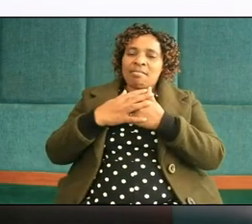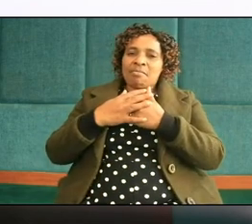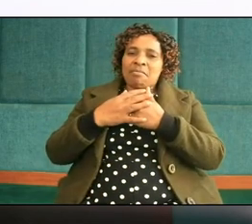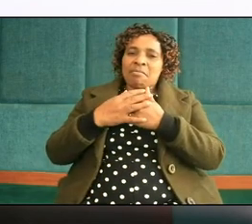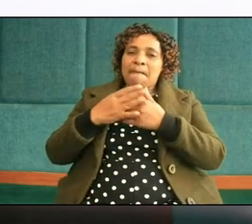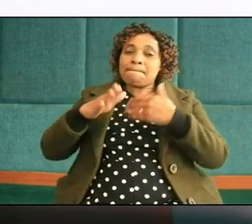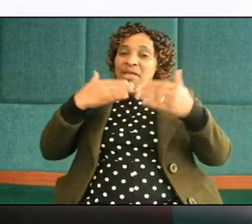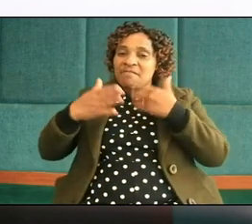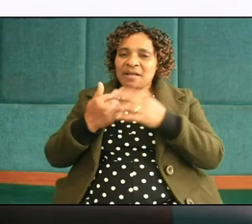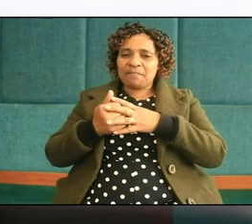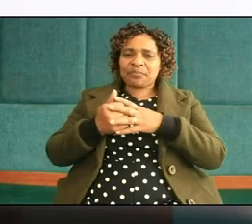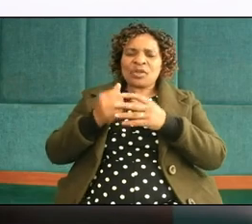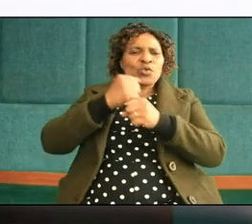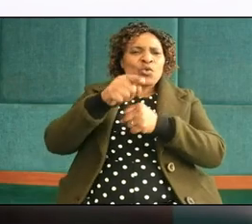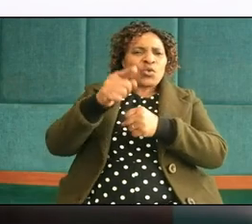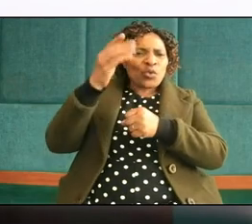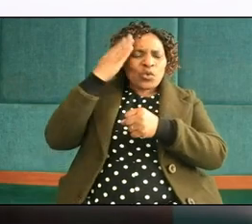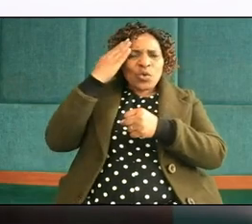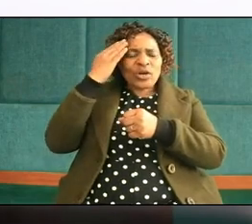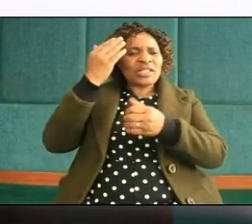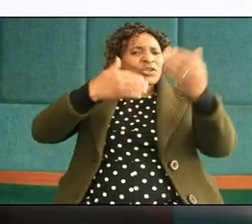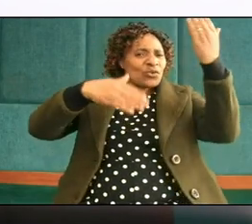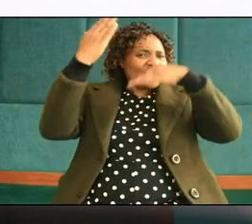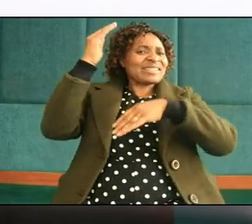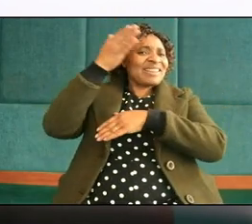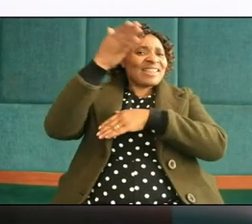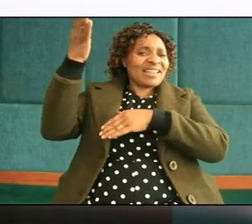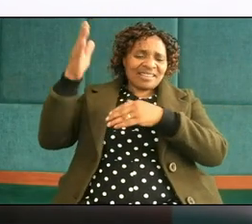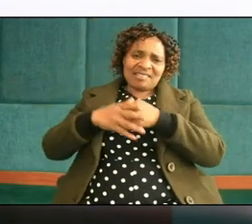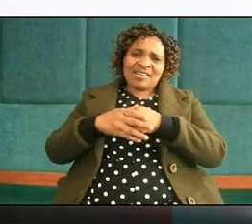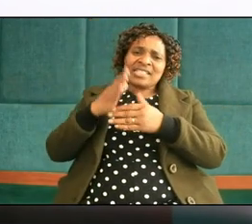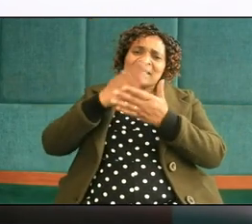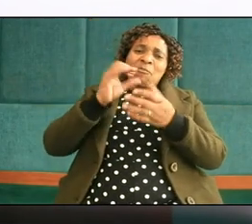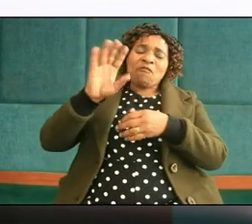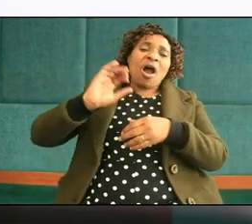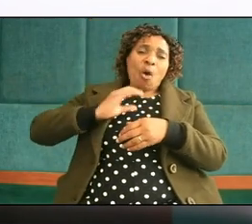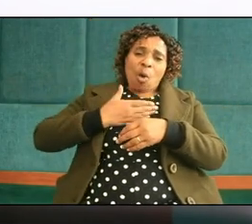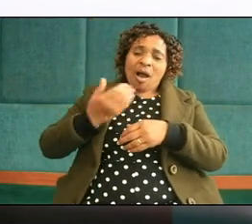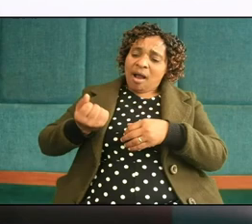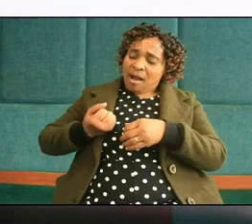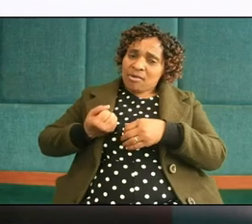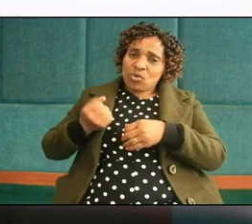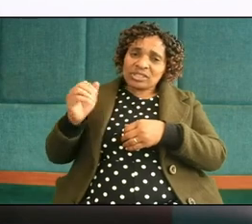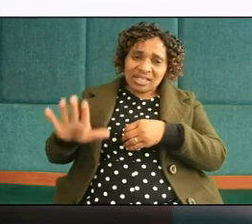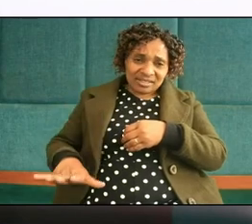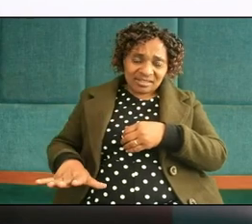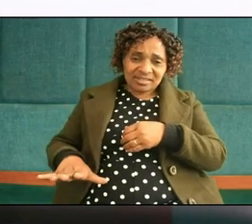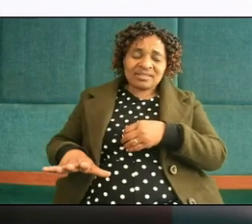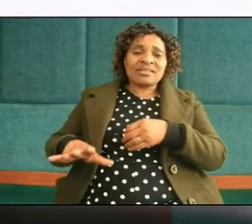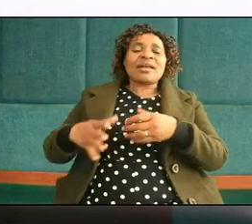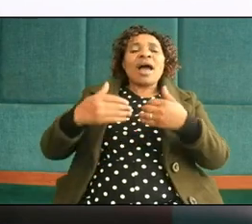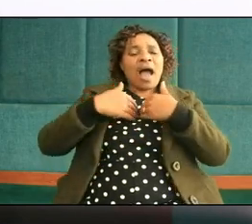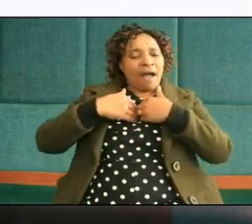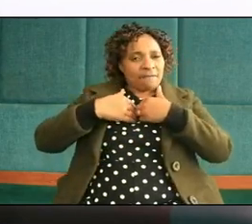universities for those who have children in their universities some of our girls some of our daughters they have masters